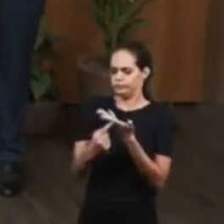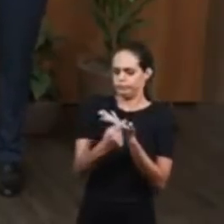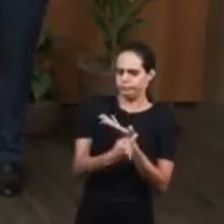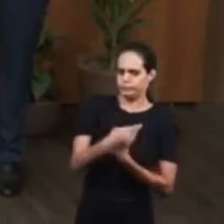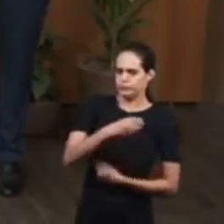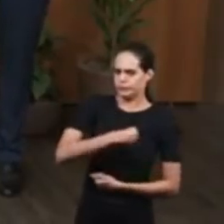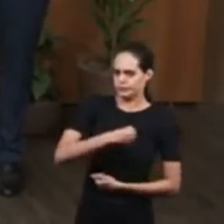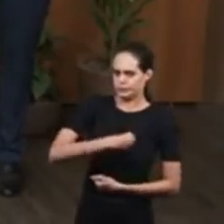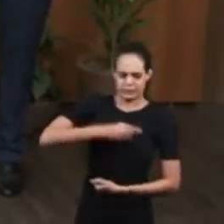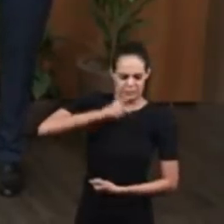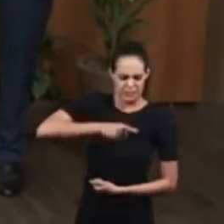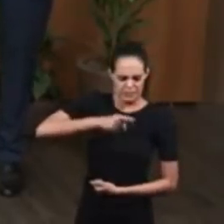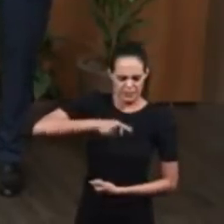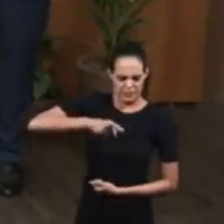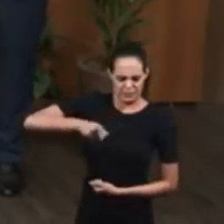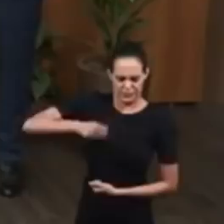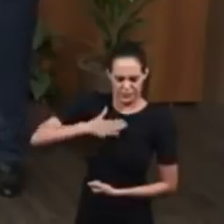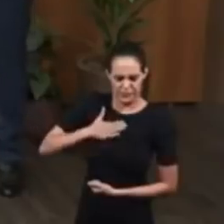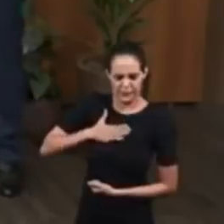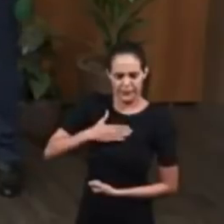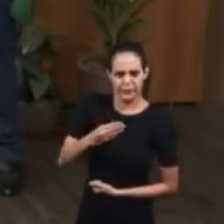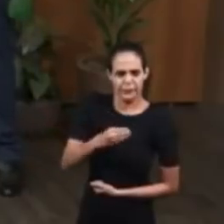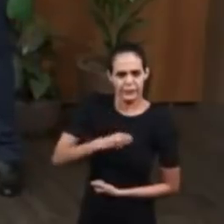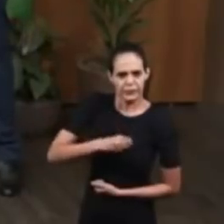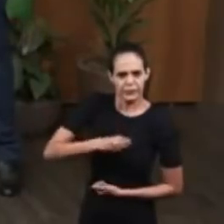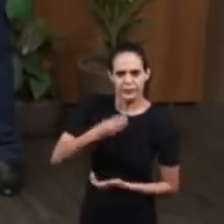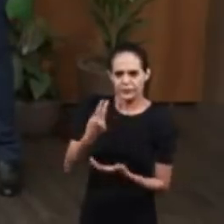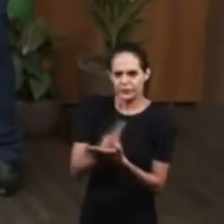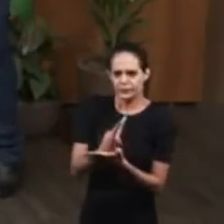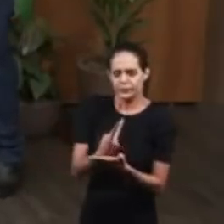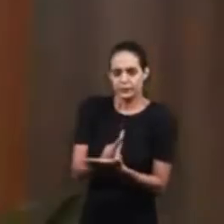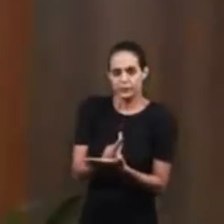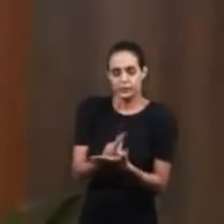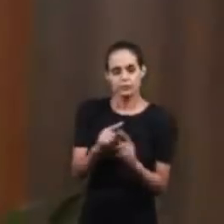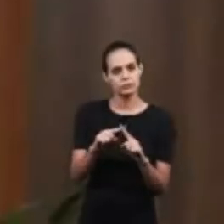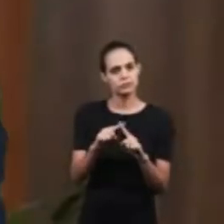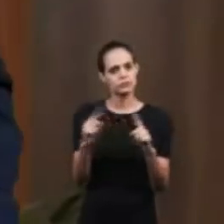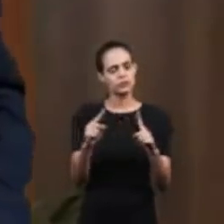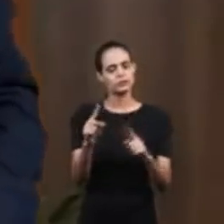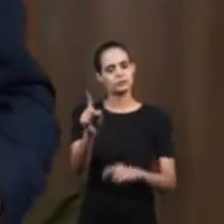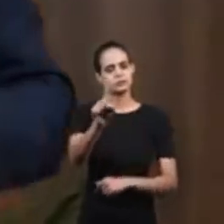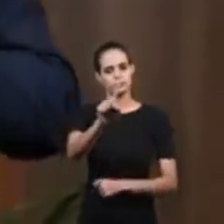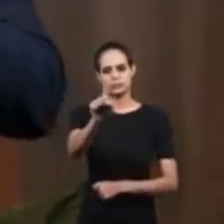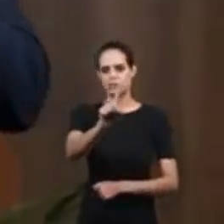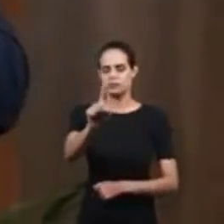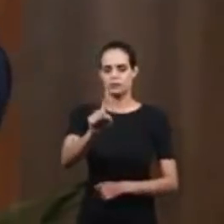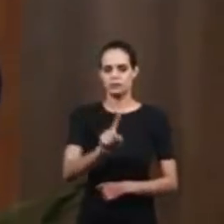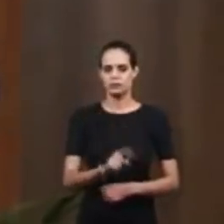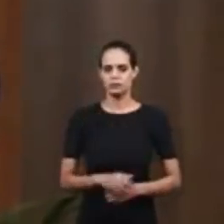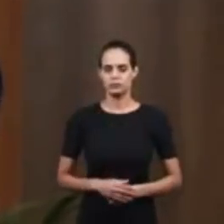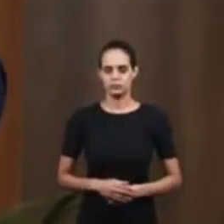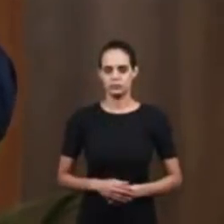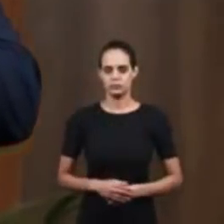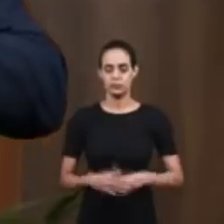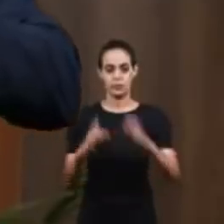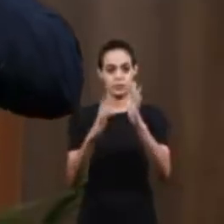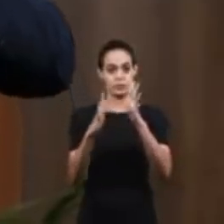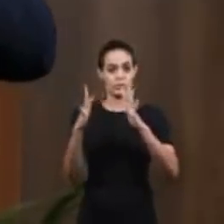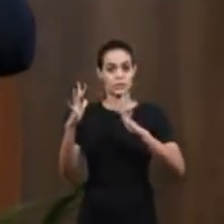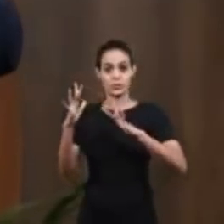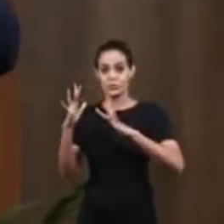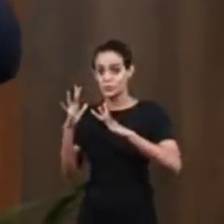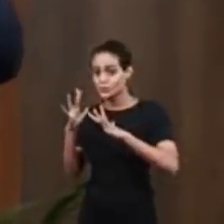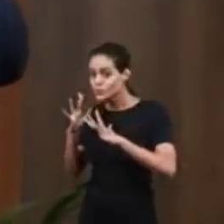sins. That he'll point out his mistakes. But that's not what happens. The Lord Jesus